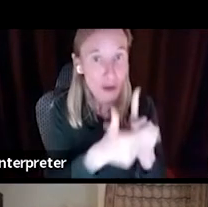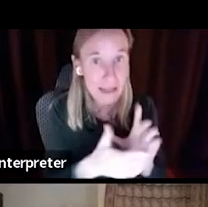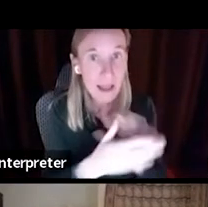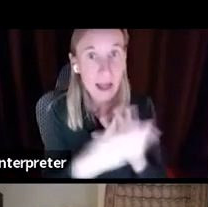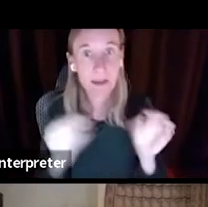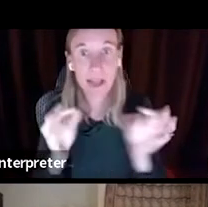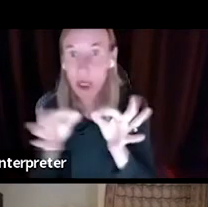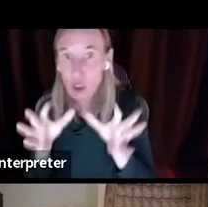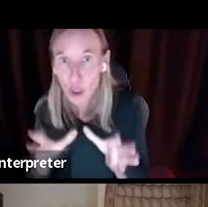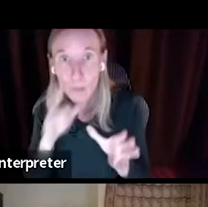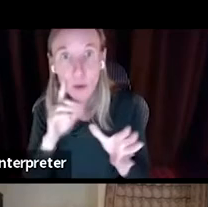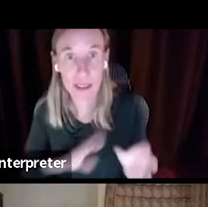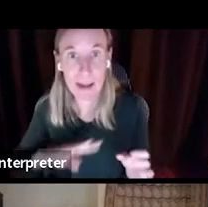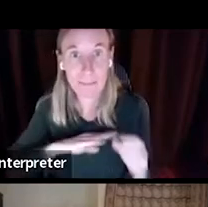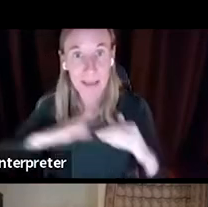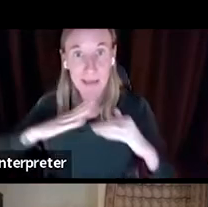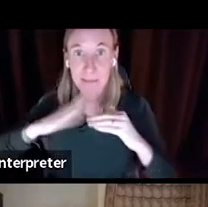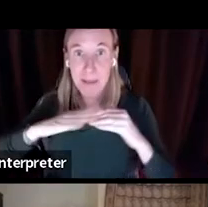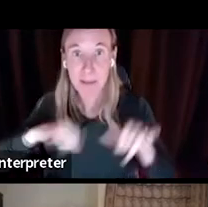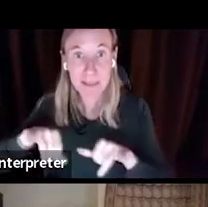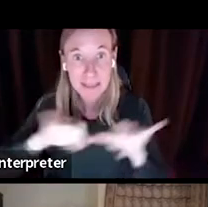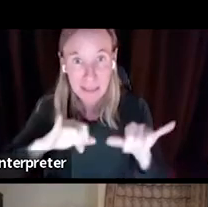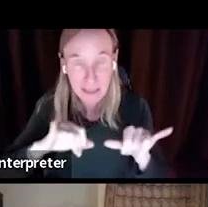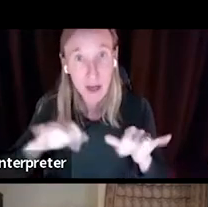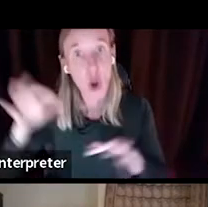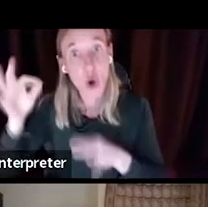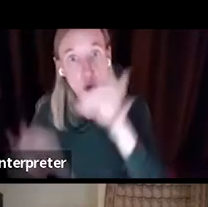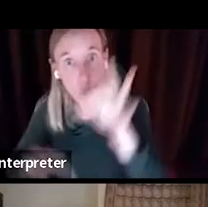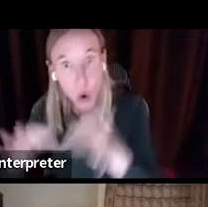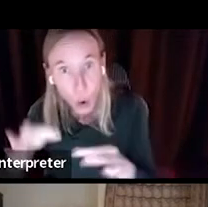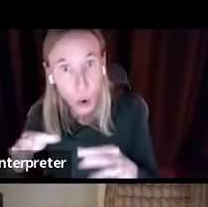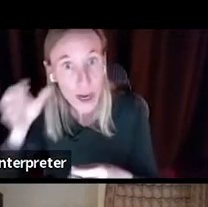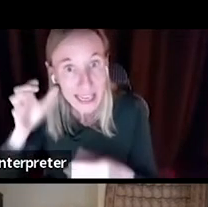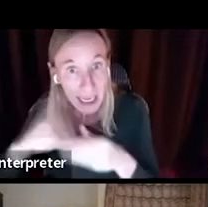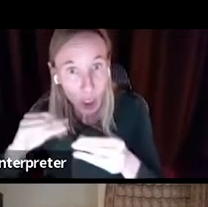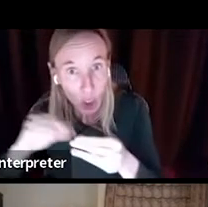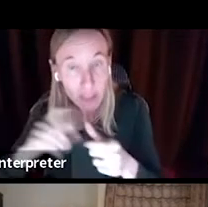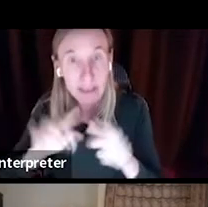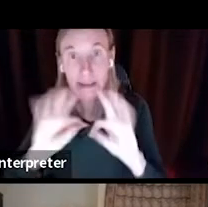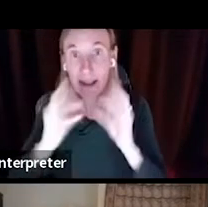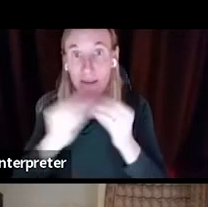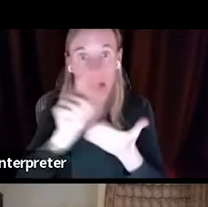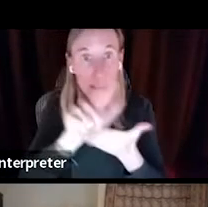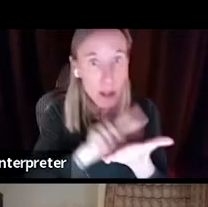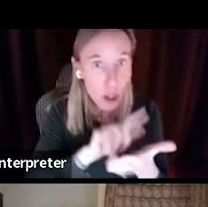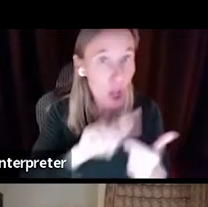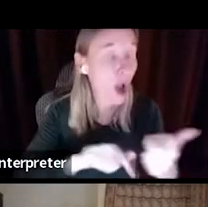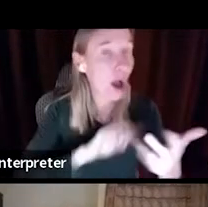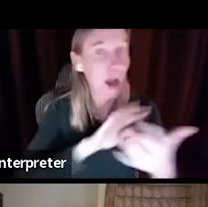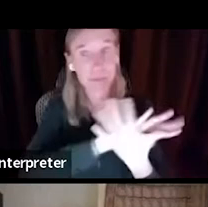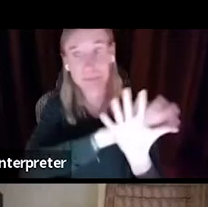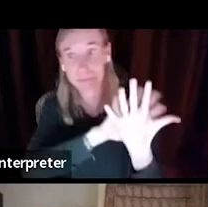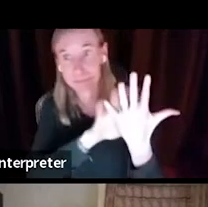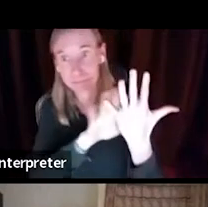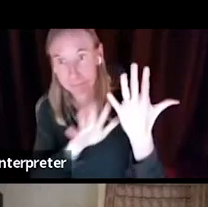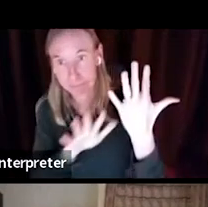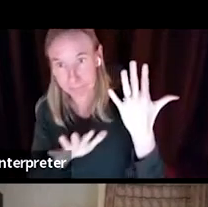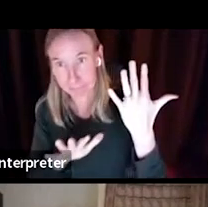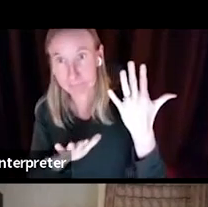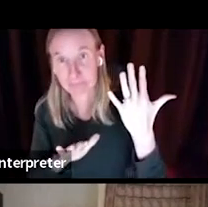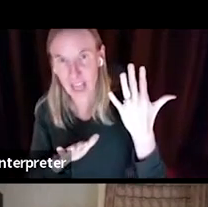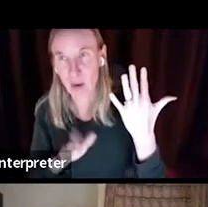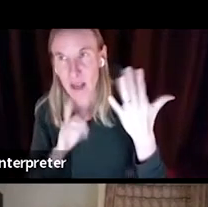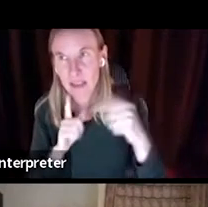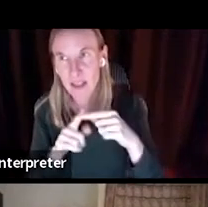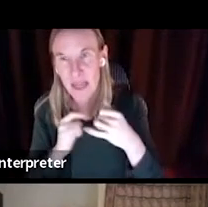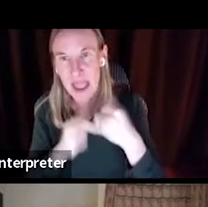Because again, in settings like court hearings, family law proceedings, when determinations are